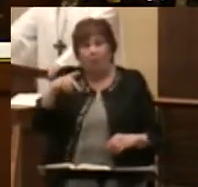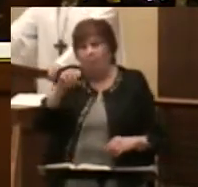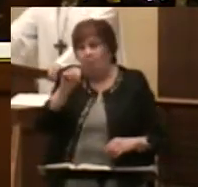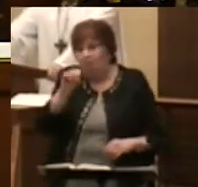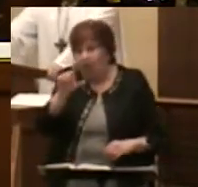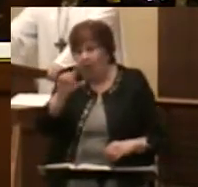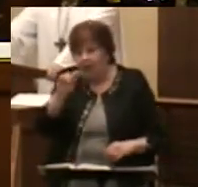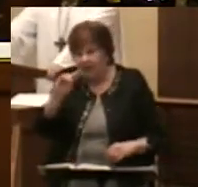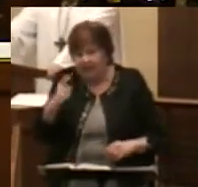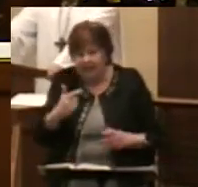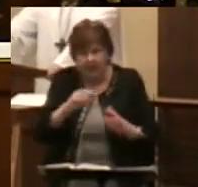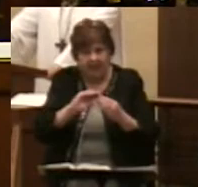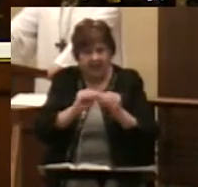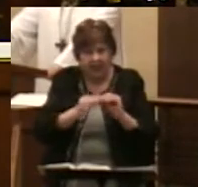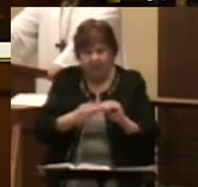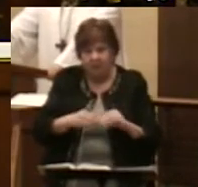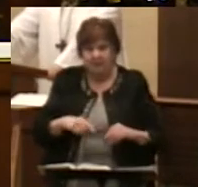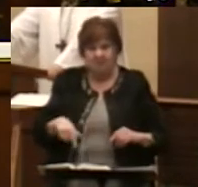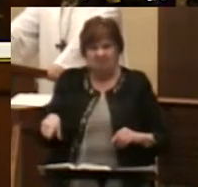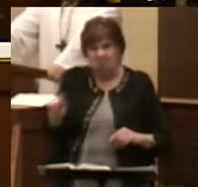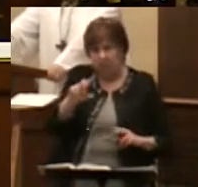What will this look like to the public?